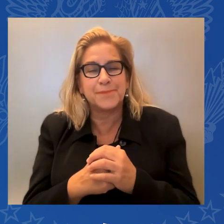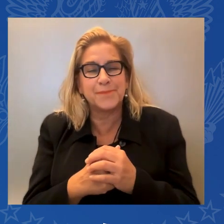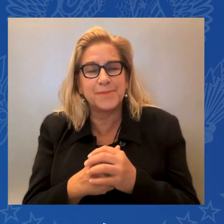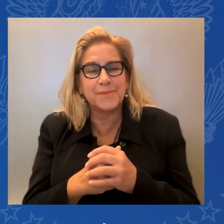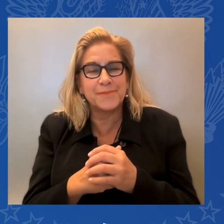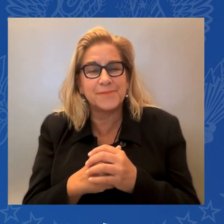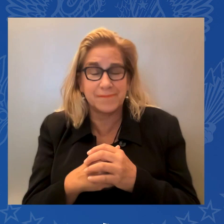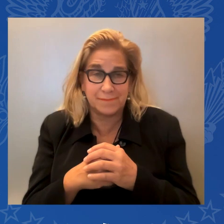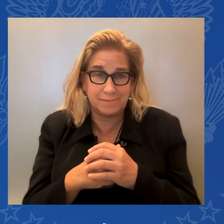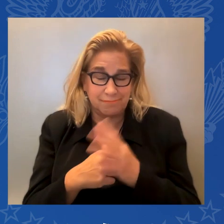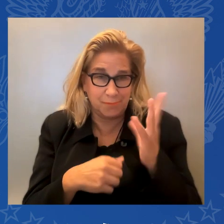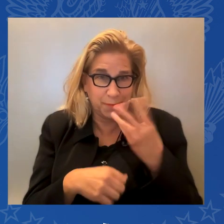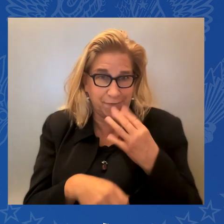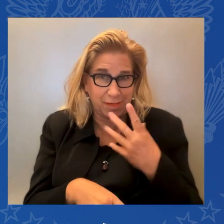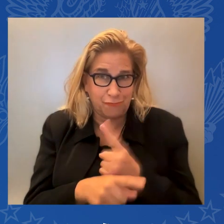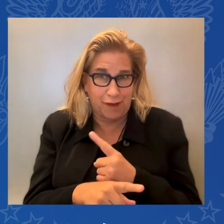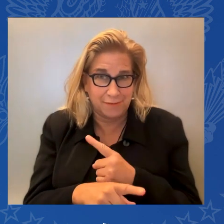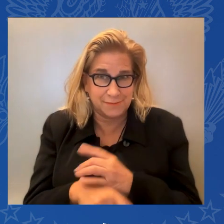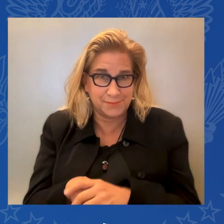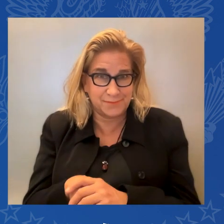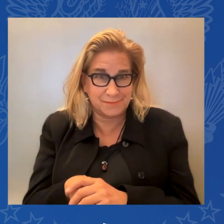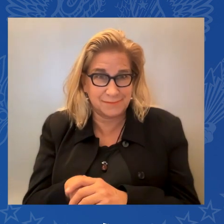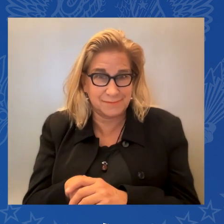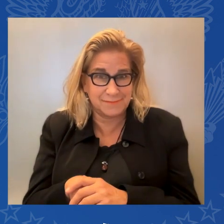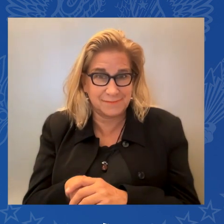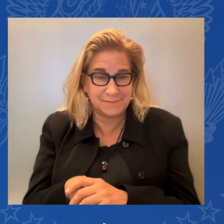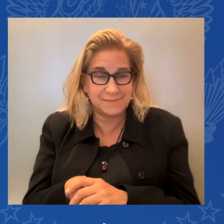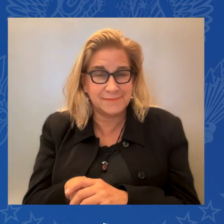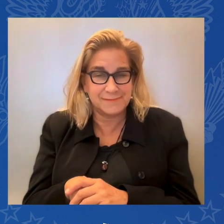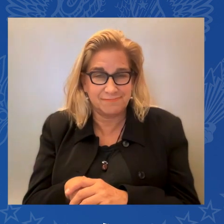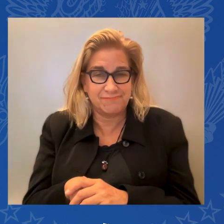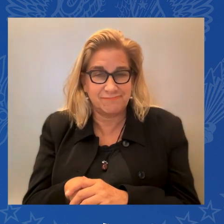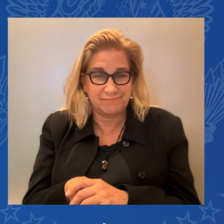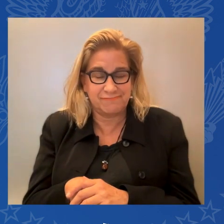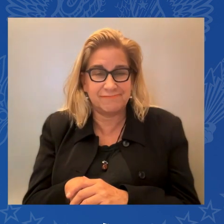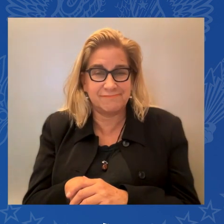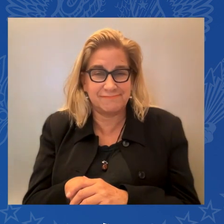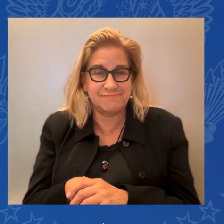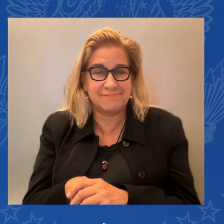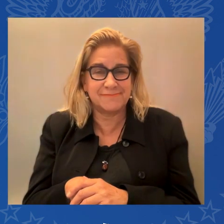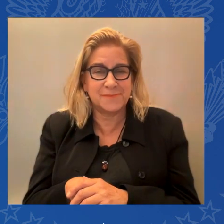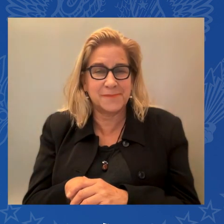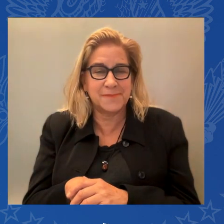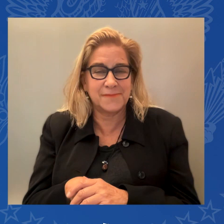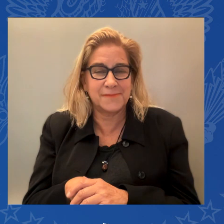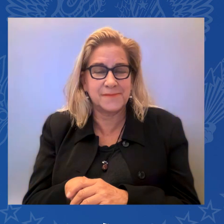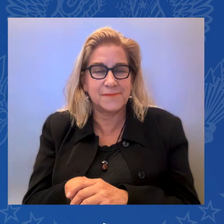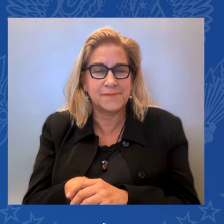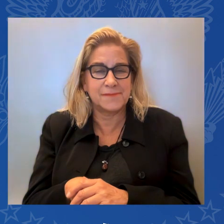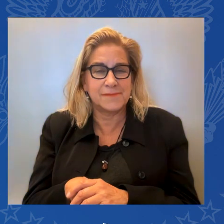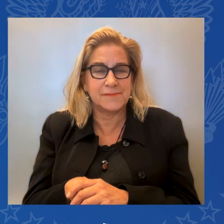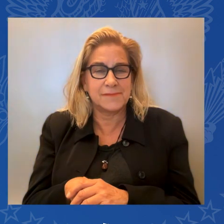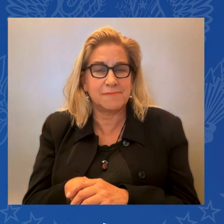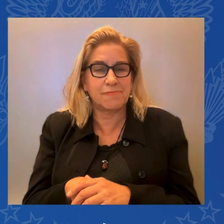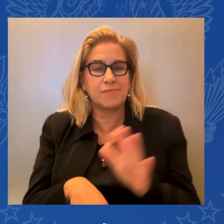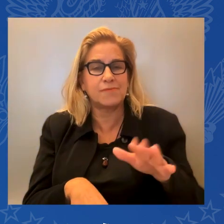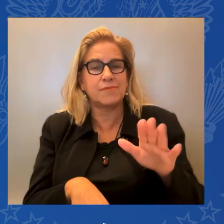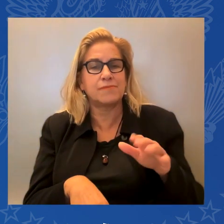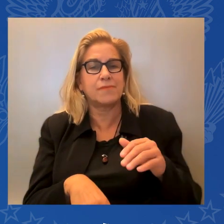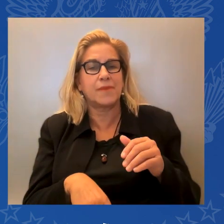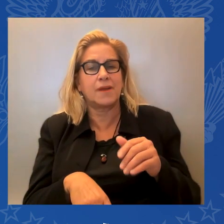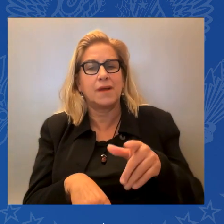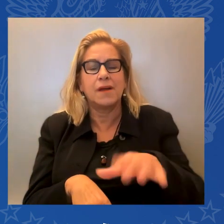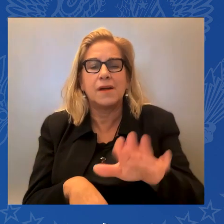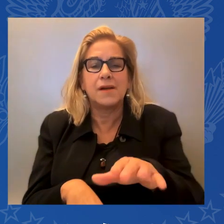You, all of us, we are not unspectacular things. As we write our future,